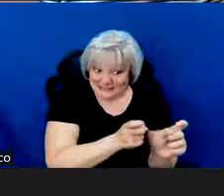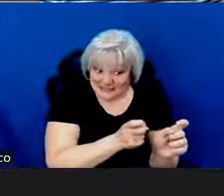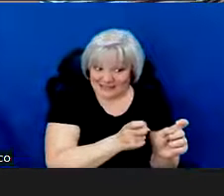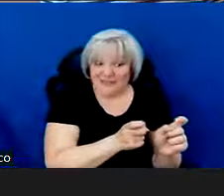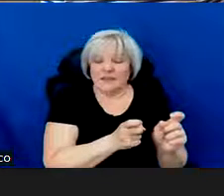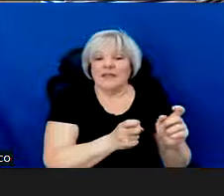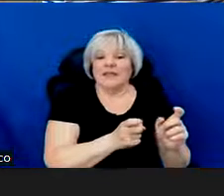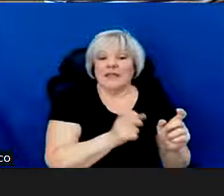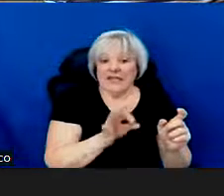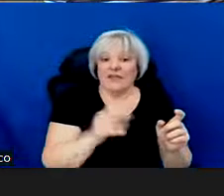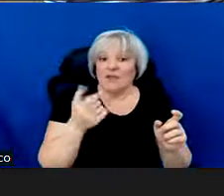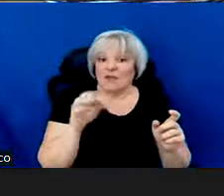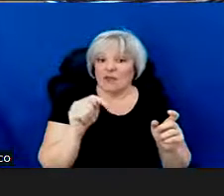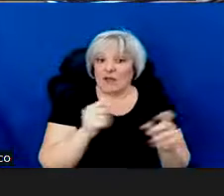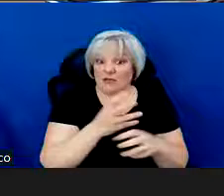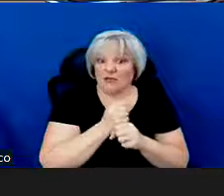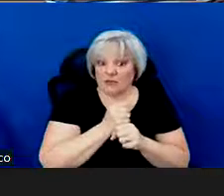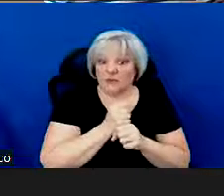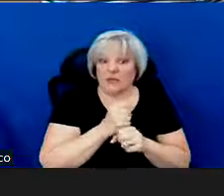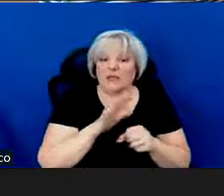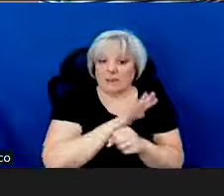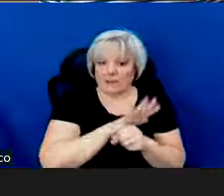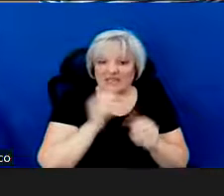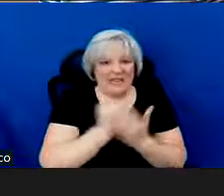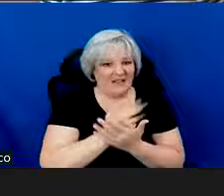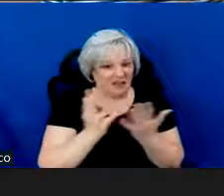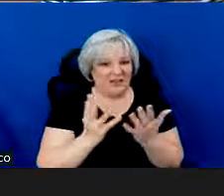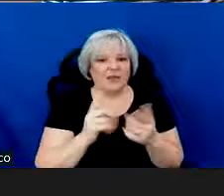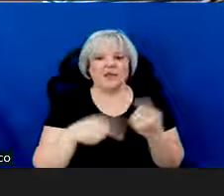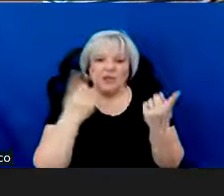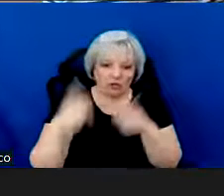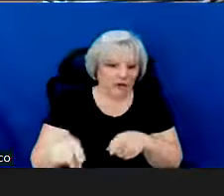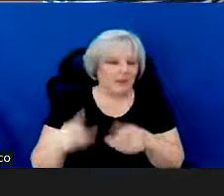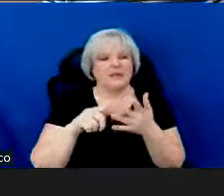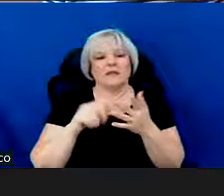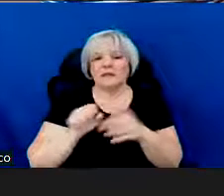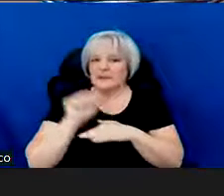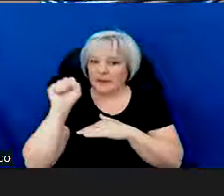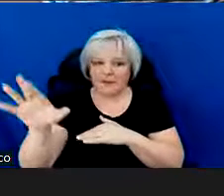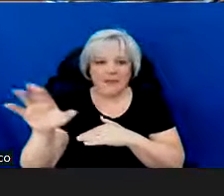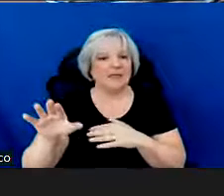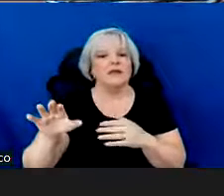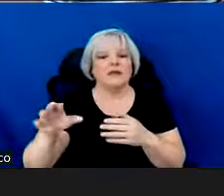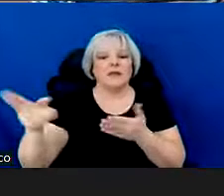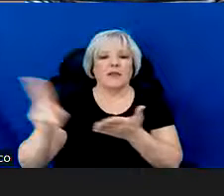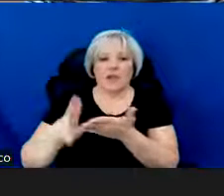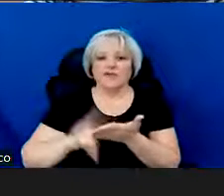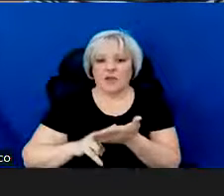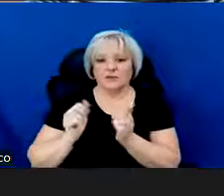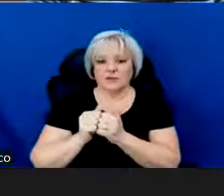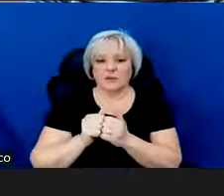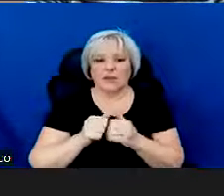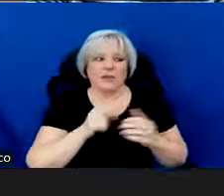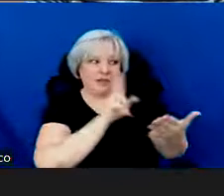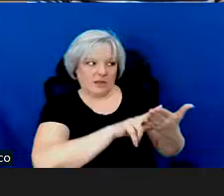that the grant recipients has completed the grant award agreements and submitted a countersigned contract with the artist or